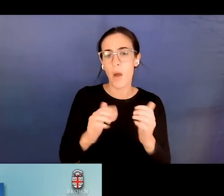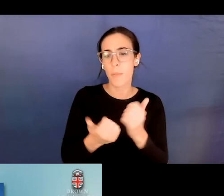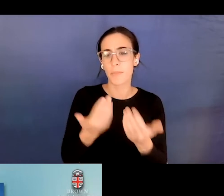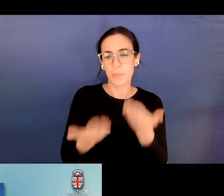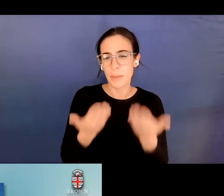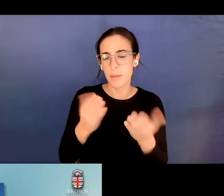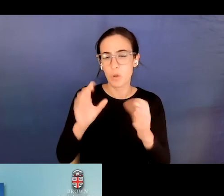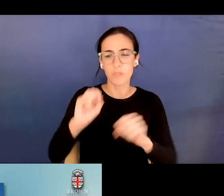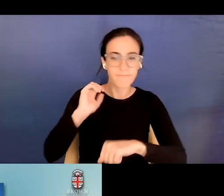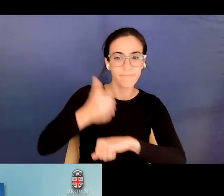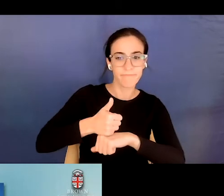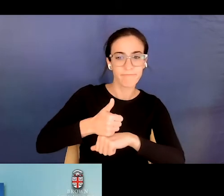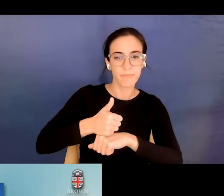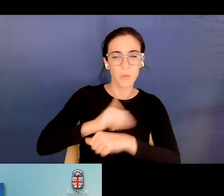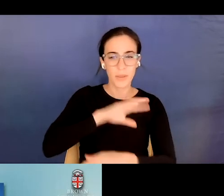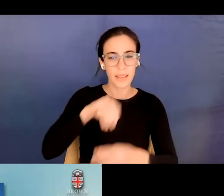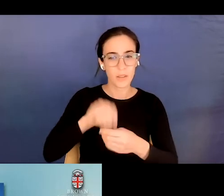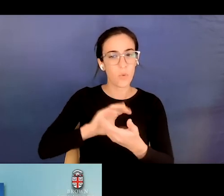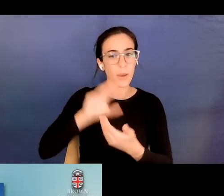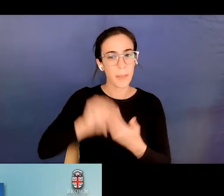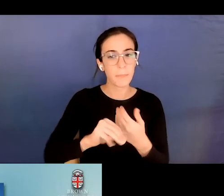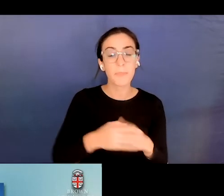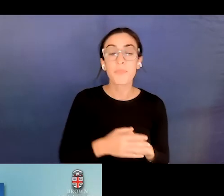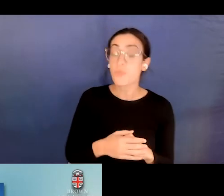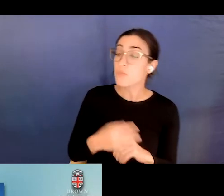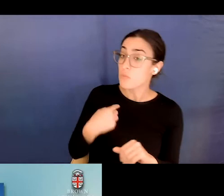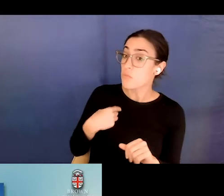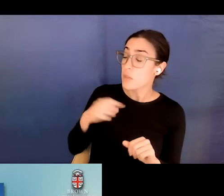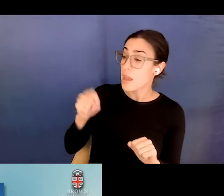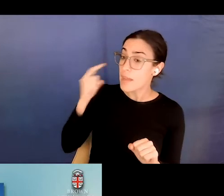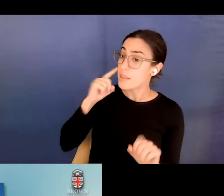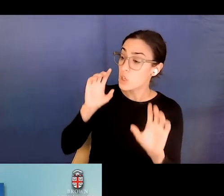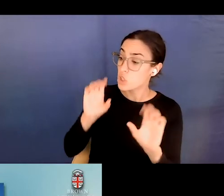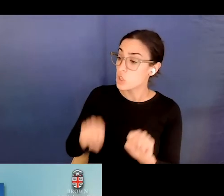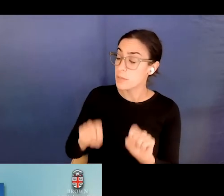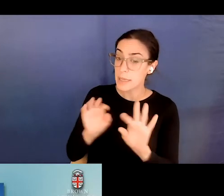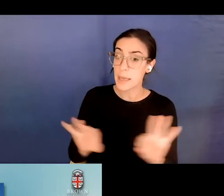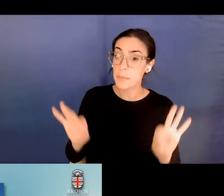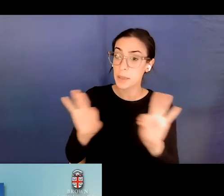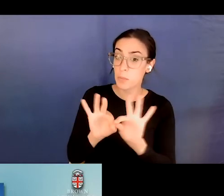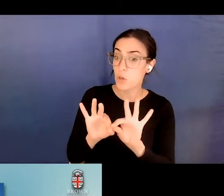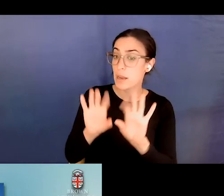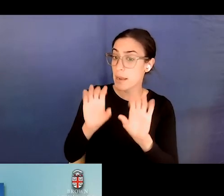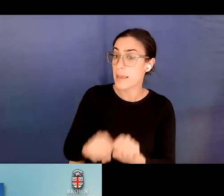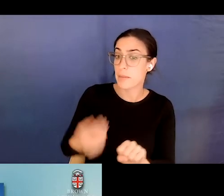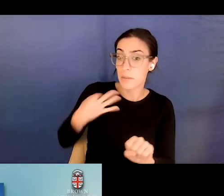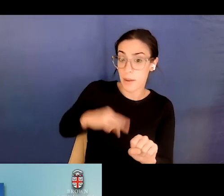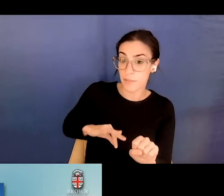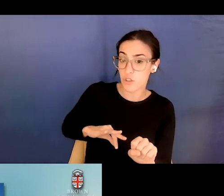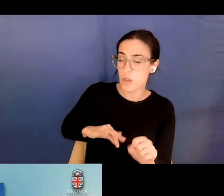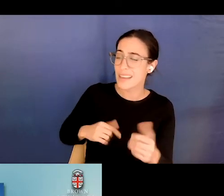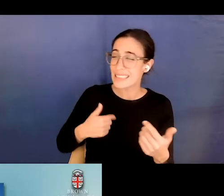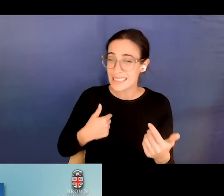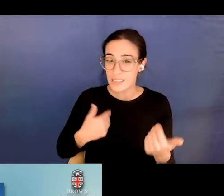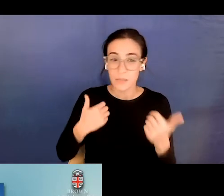Um, yes, I do think it, it can be important and it can be a useful way to do it. I, I'm not going to even try